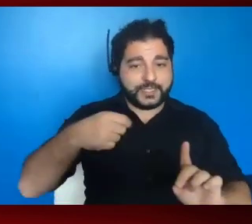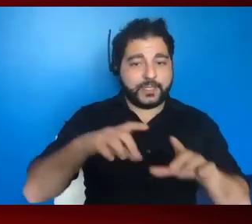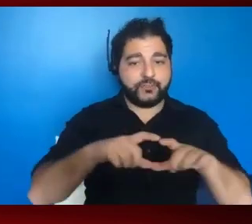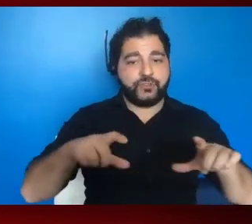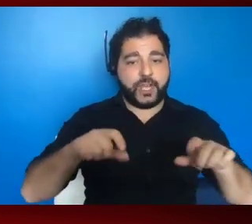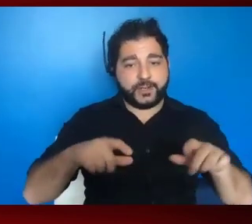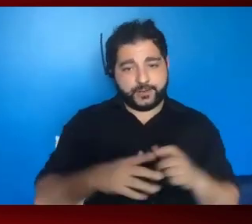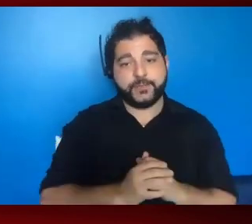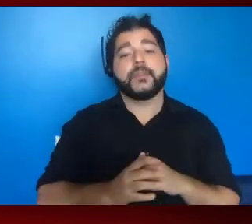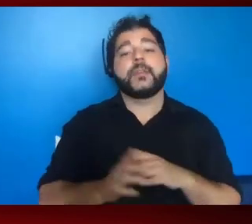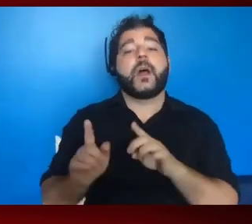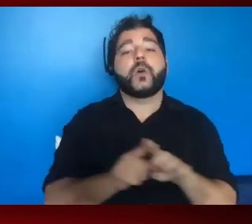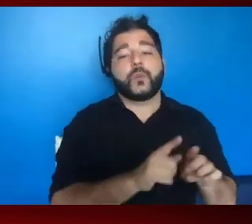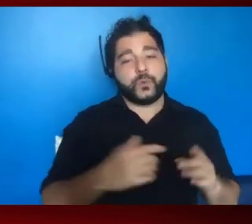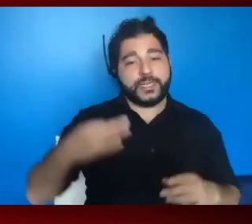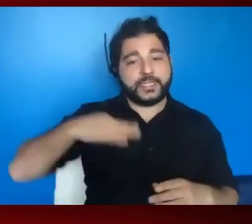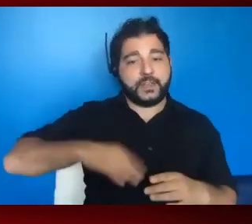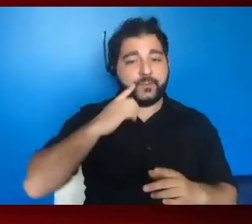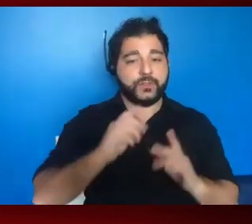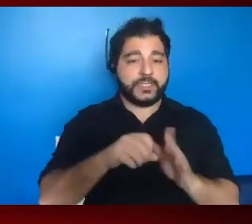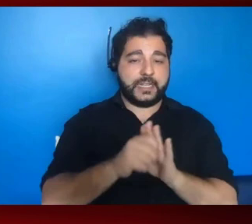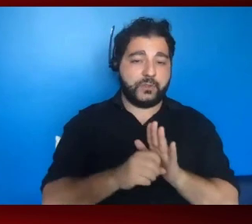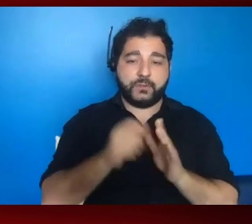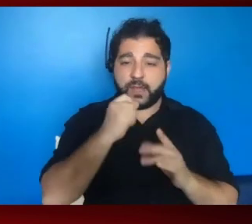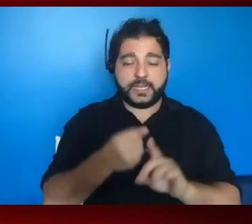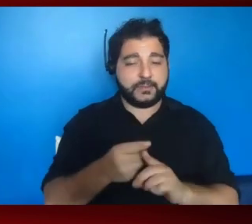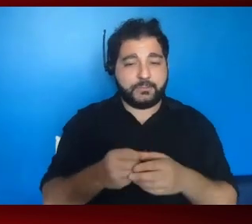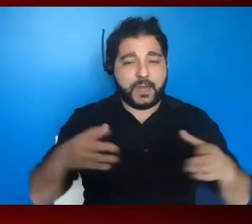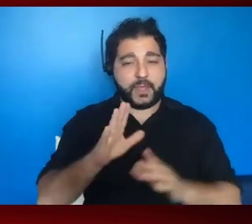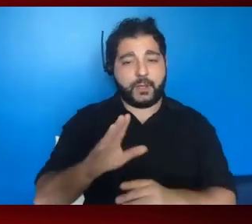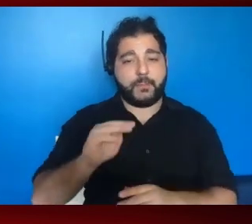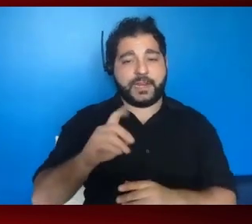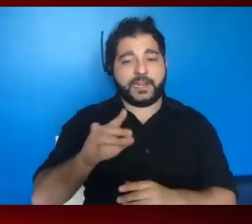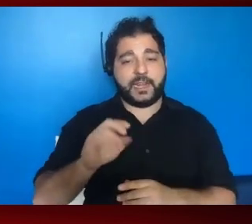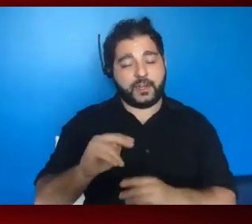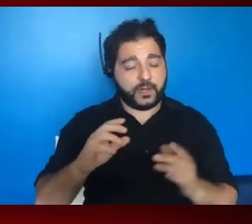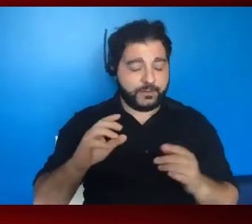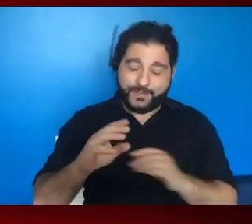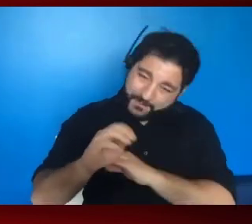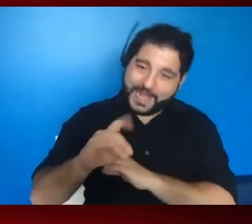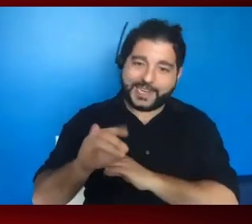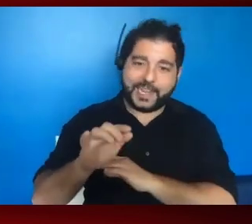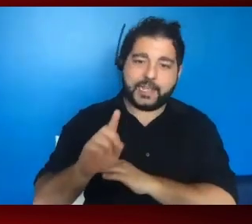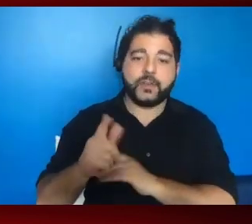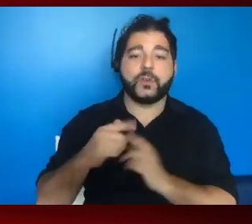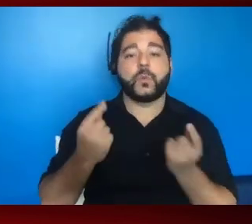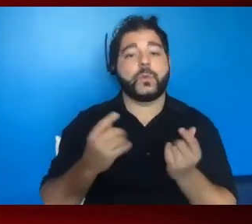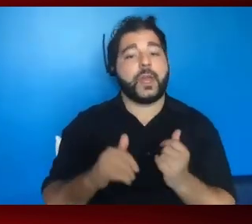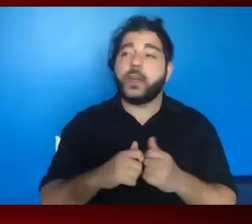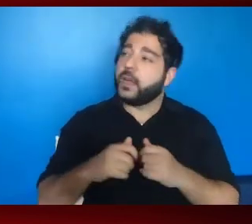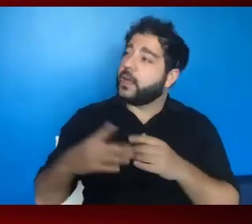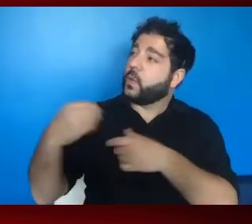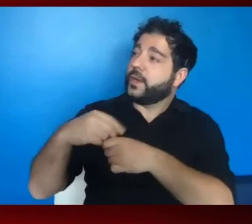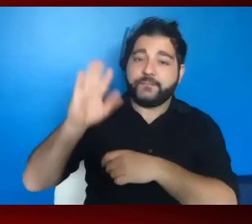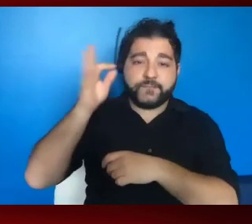incentives for states that have not yet expanded Medicaid to do so, providing over 100 percent of the cost of expansion from the federal government.